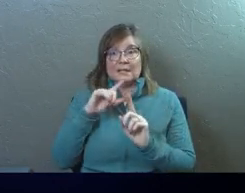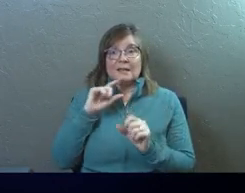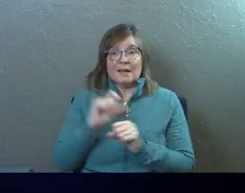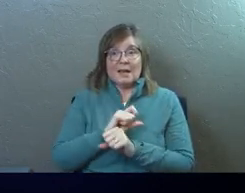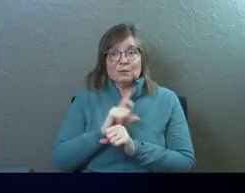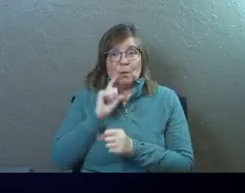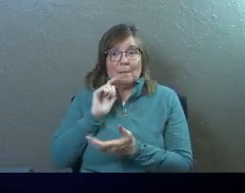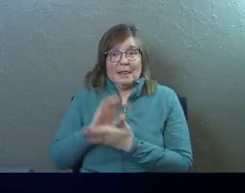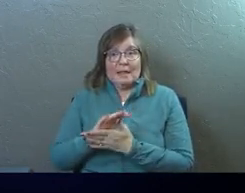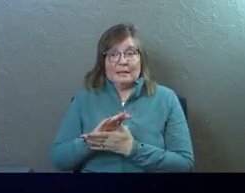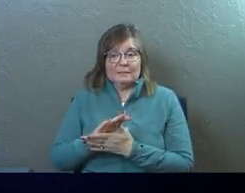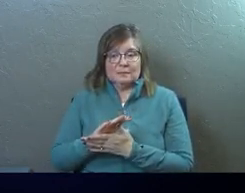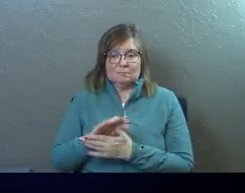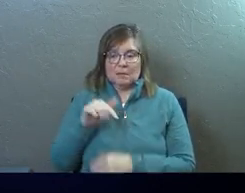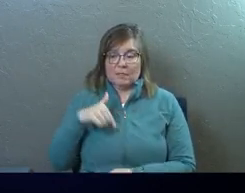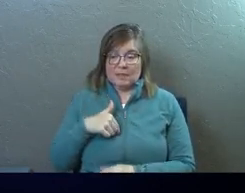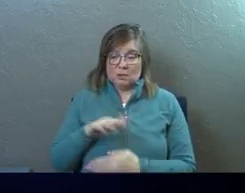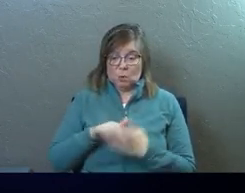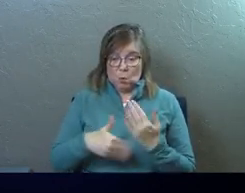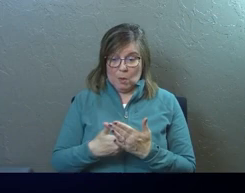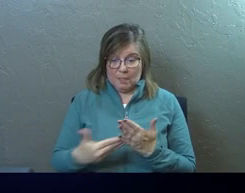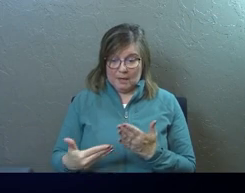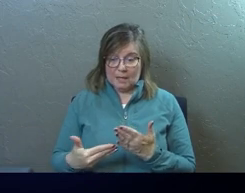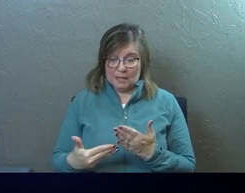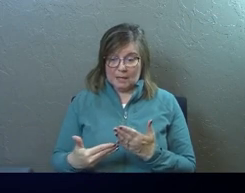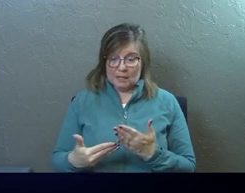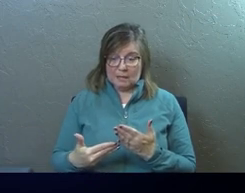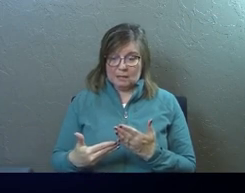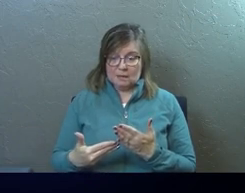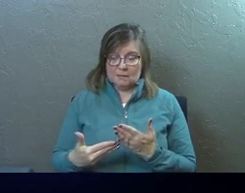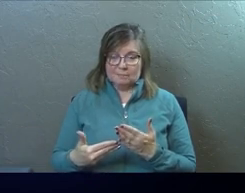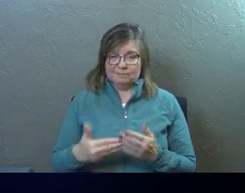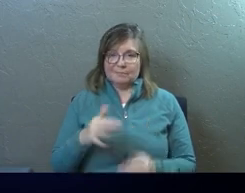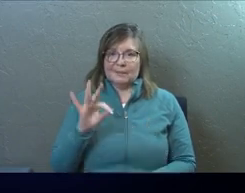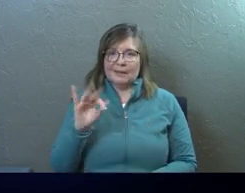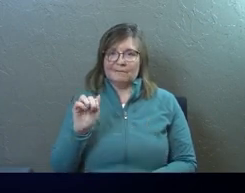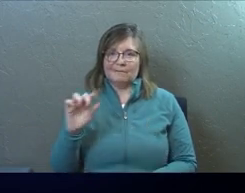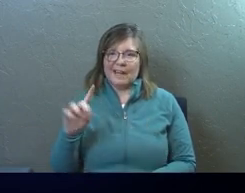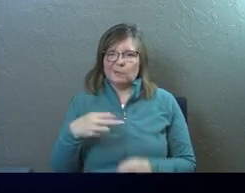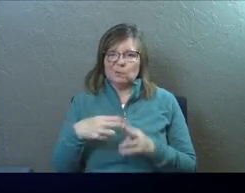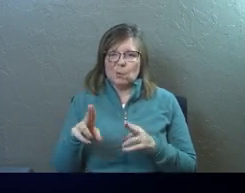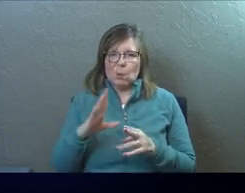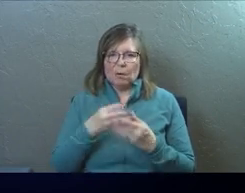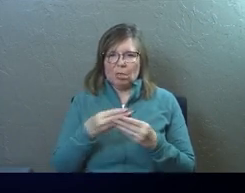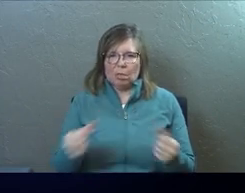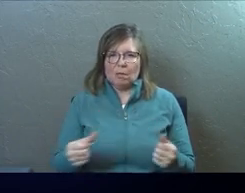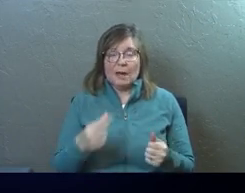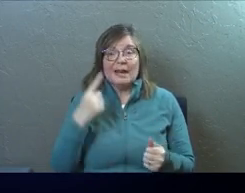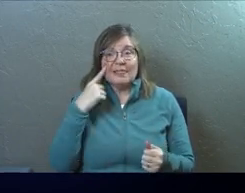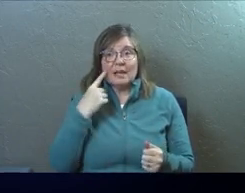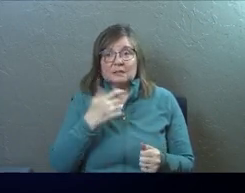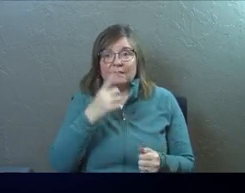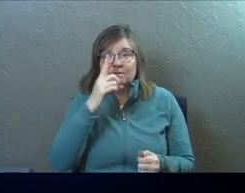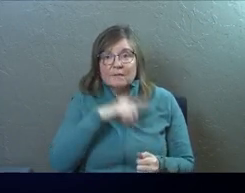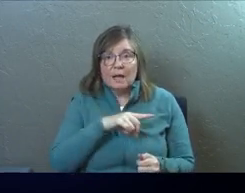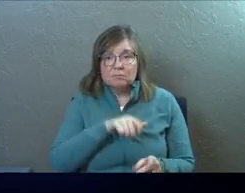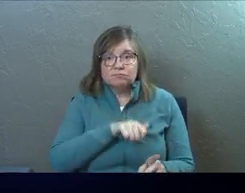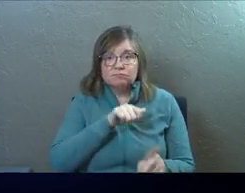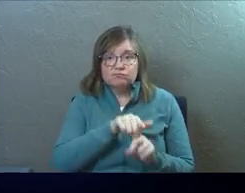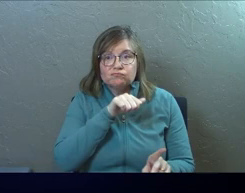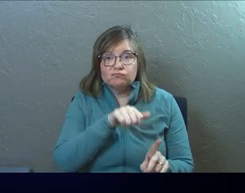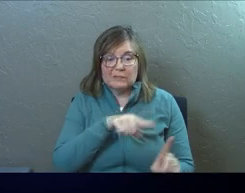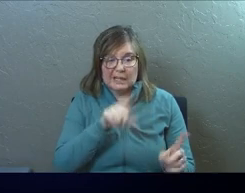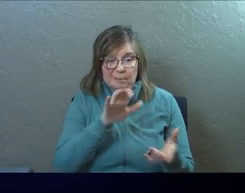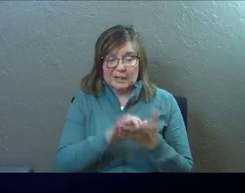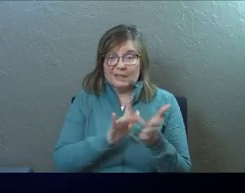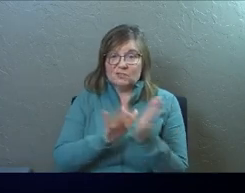absolutely believes this whole thing is a fad and he believes it's a fraud. He believes